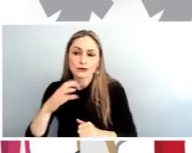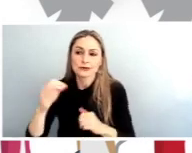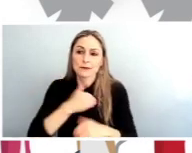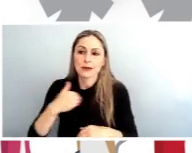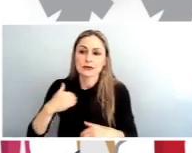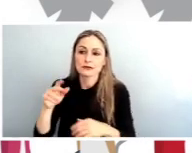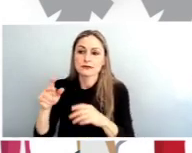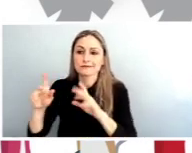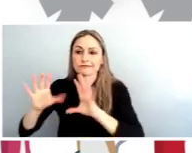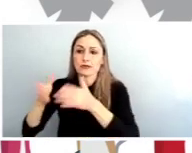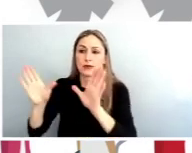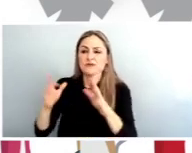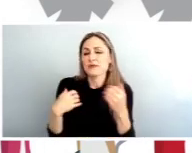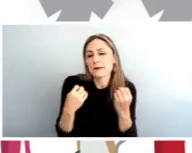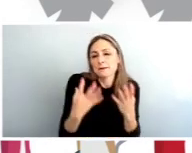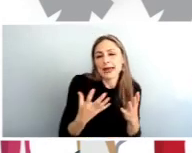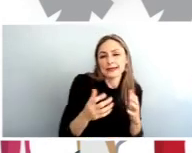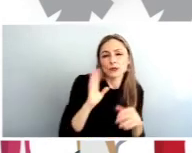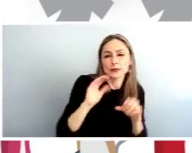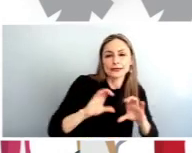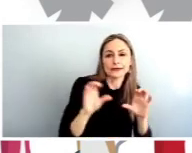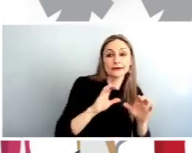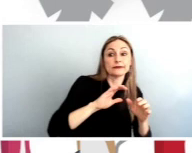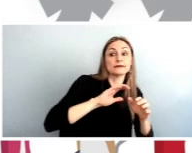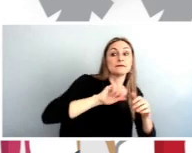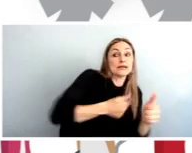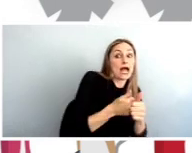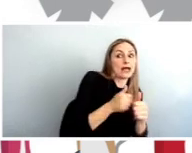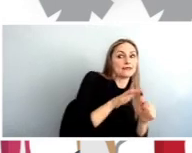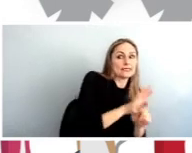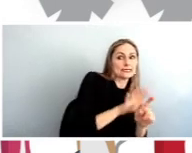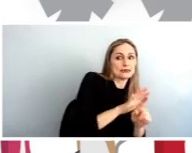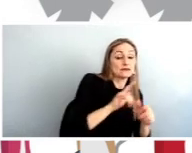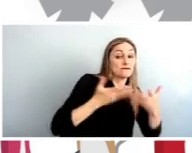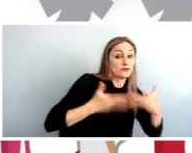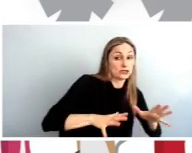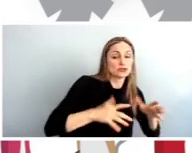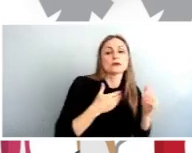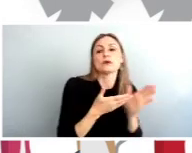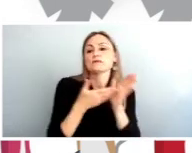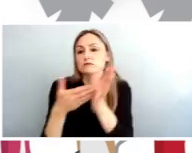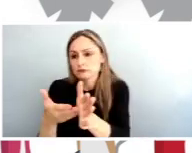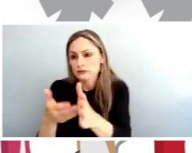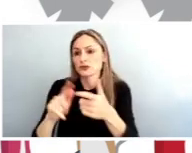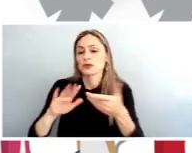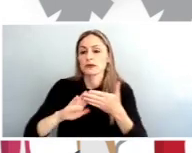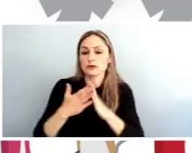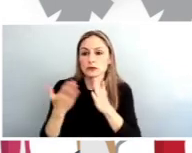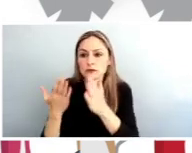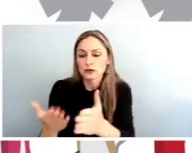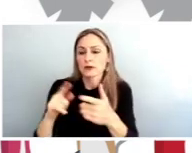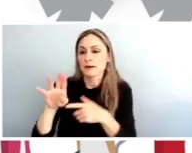kind of back of the house and then we'll be bringing that out to the community to the stakeholders to the bus riders asking them for feedback